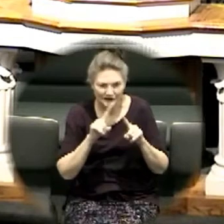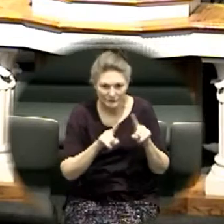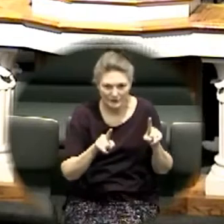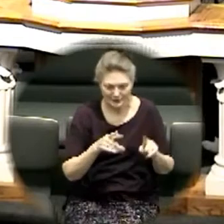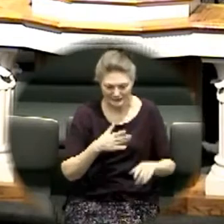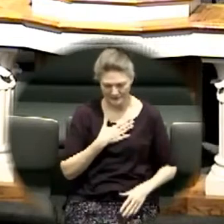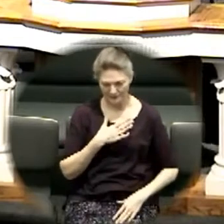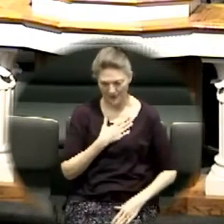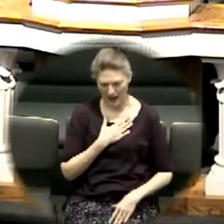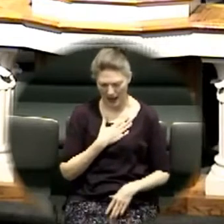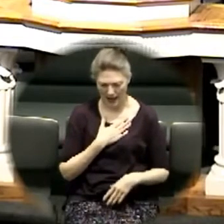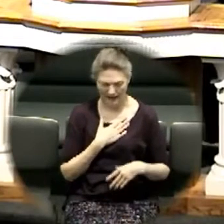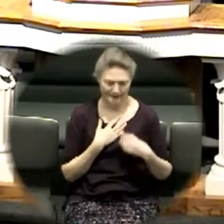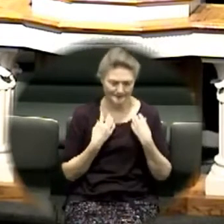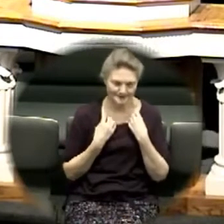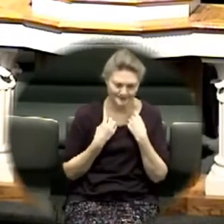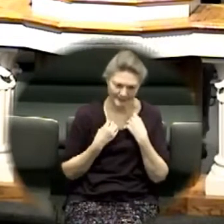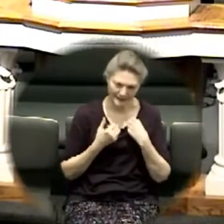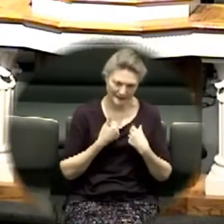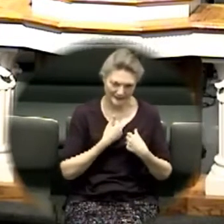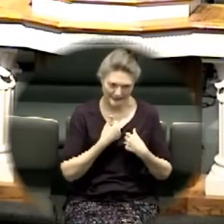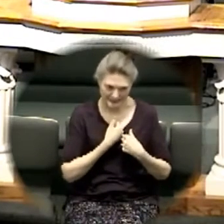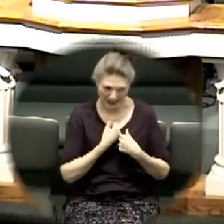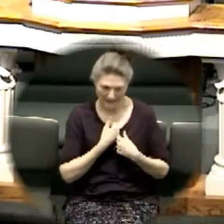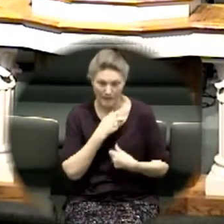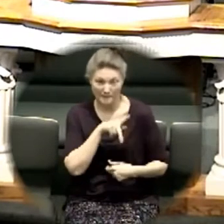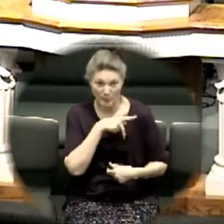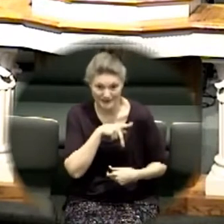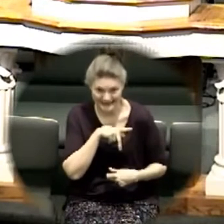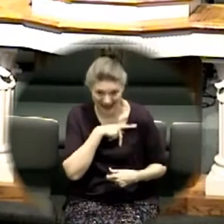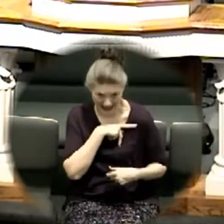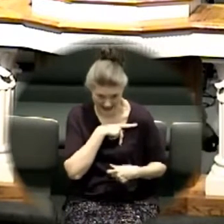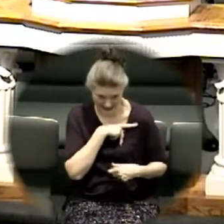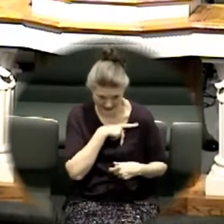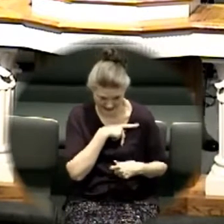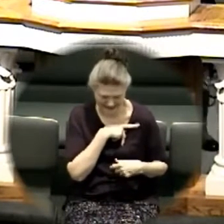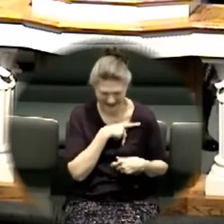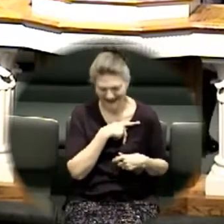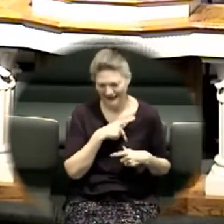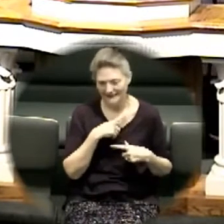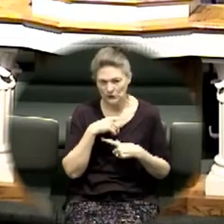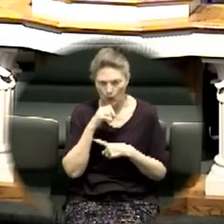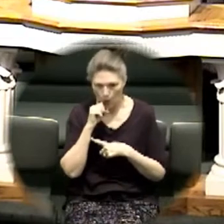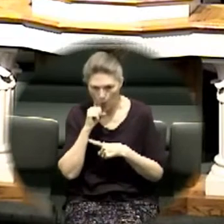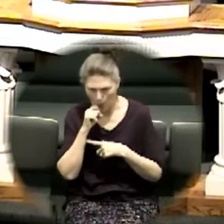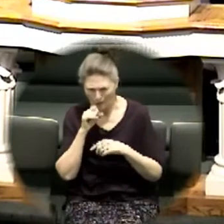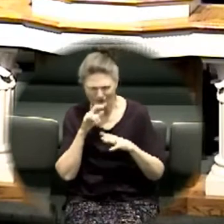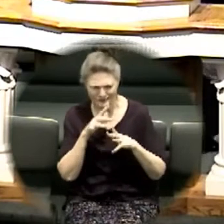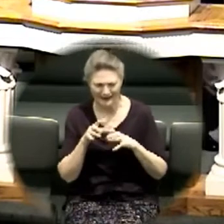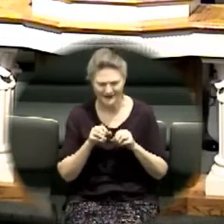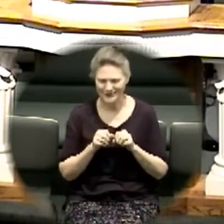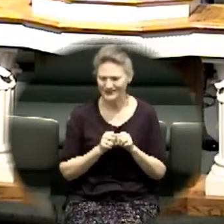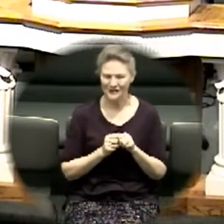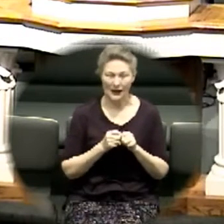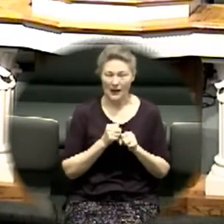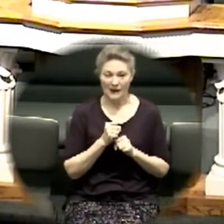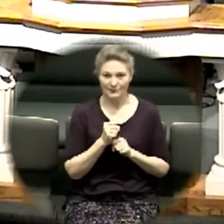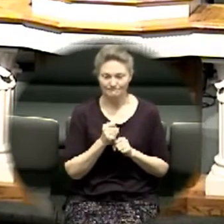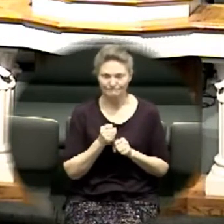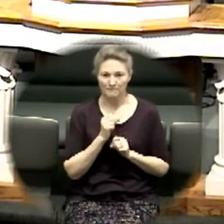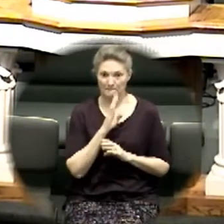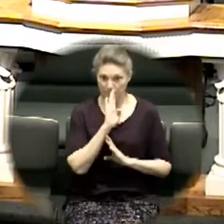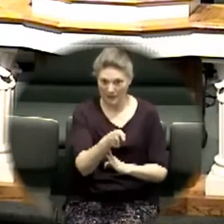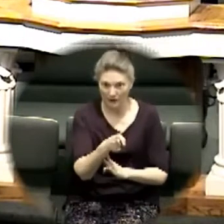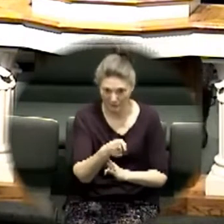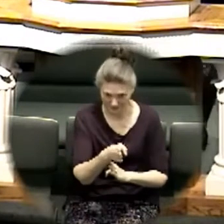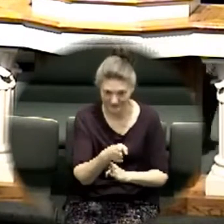self you know i've gone through serious withdrawal i can't bop around and hug everybody i can't i mean even coming here today i'm sitting in the